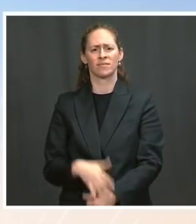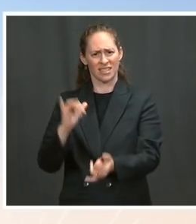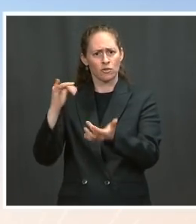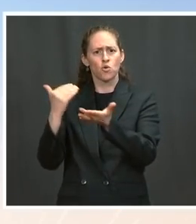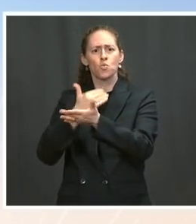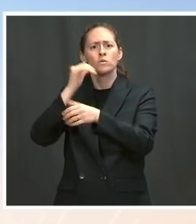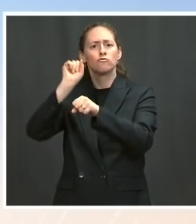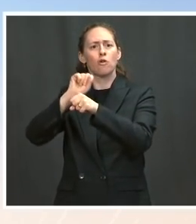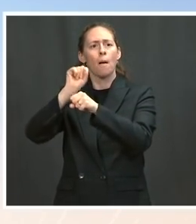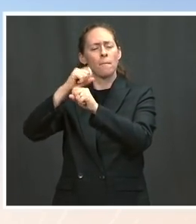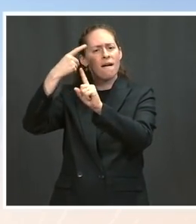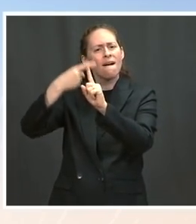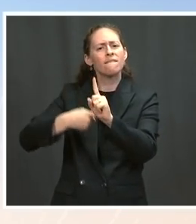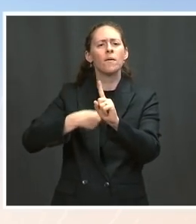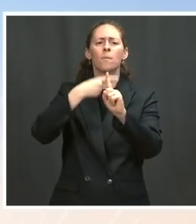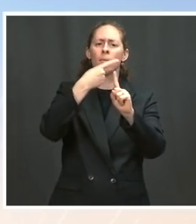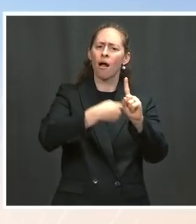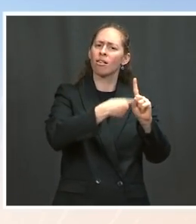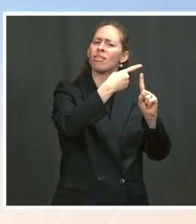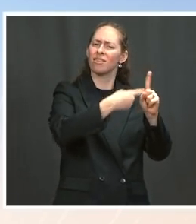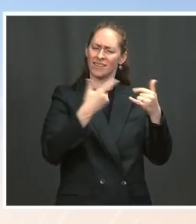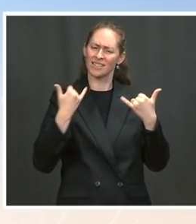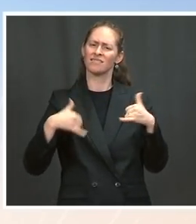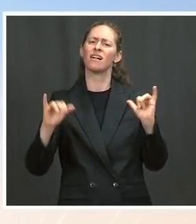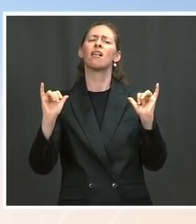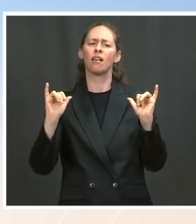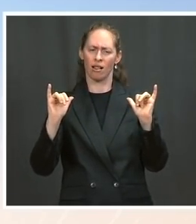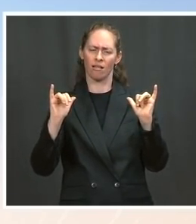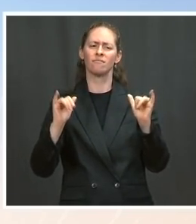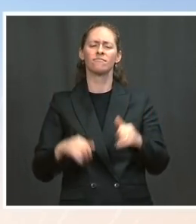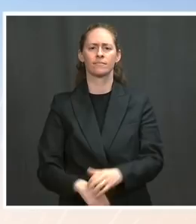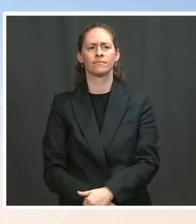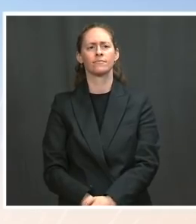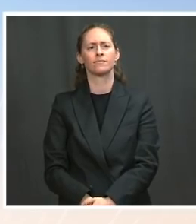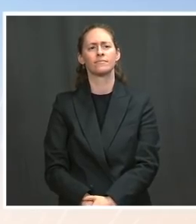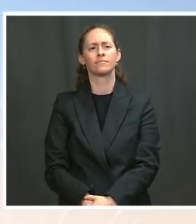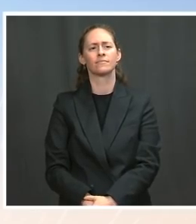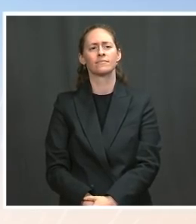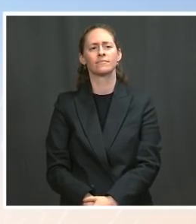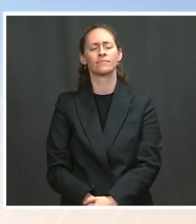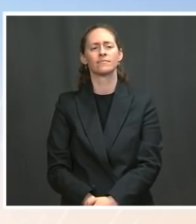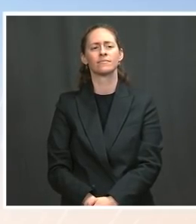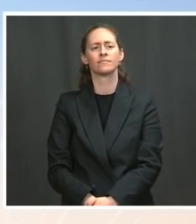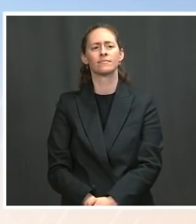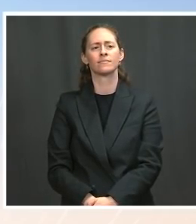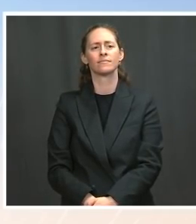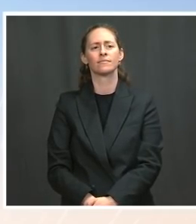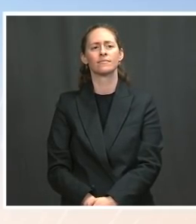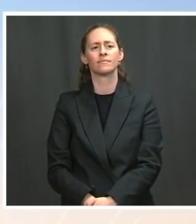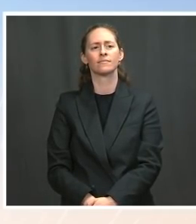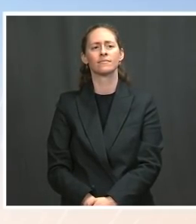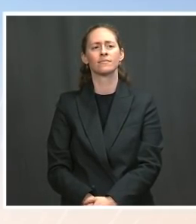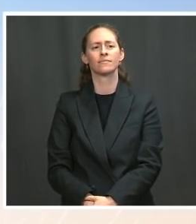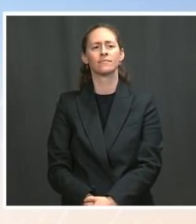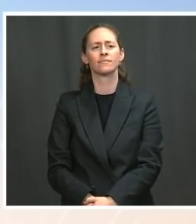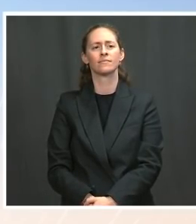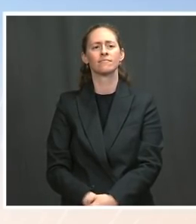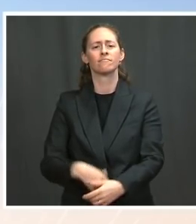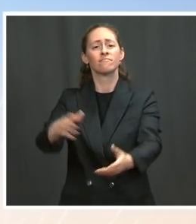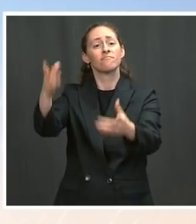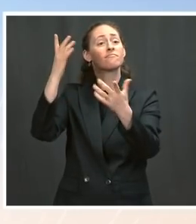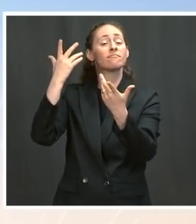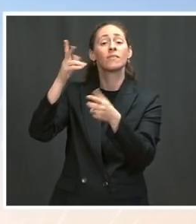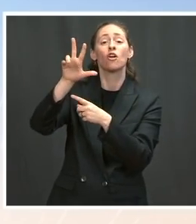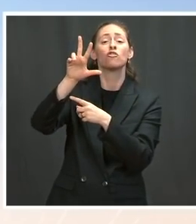331,000 jobs in leisure and hospitality, which includes the restaurants and bars